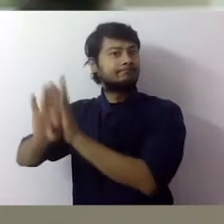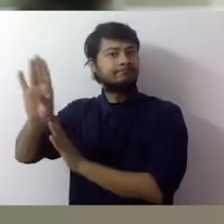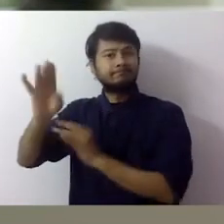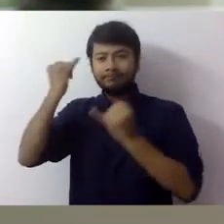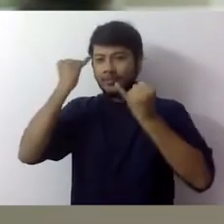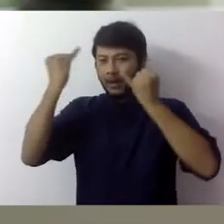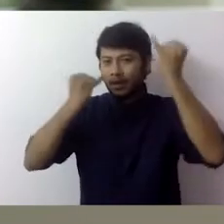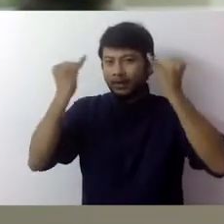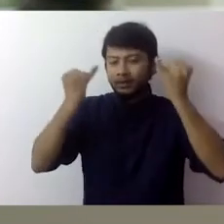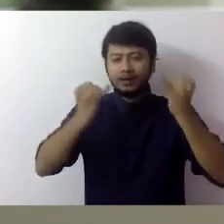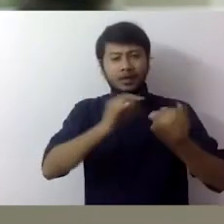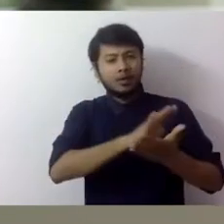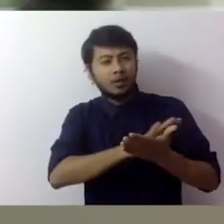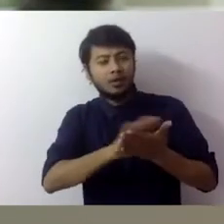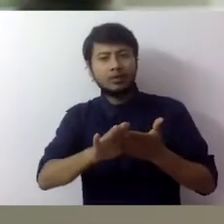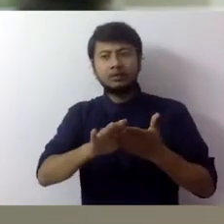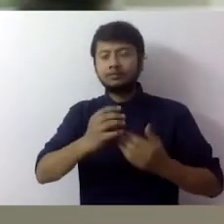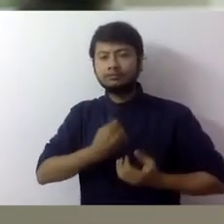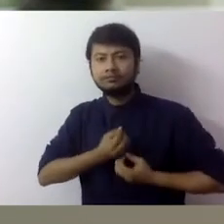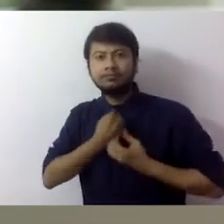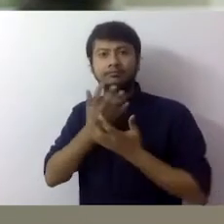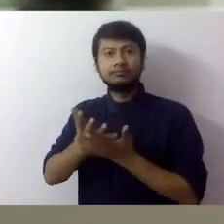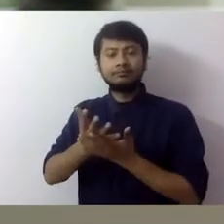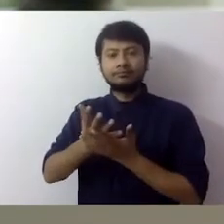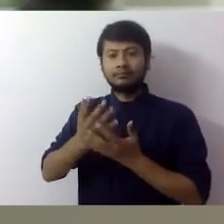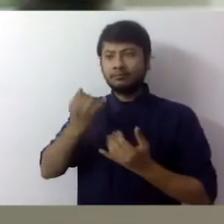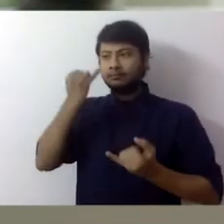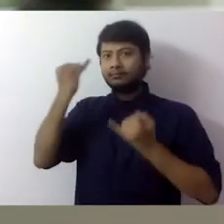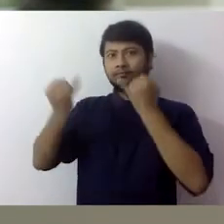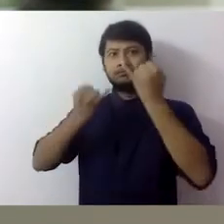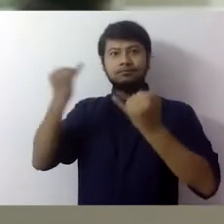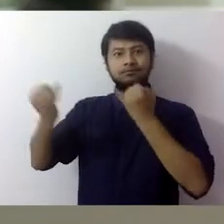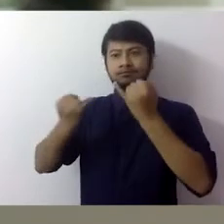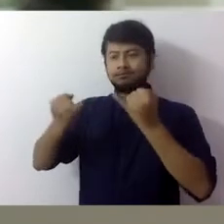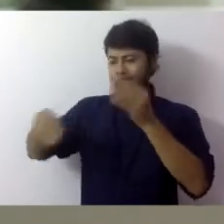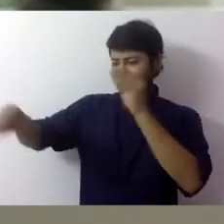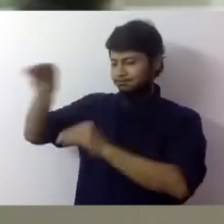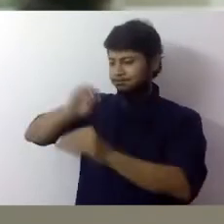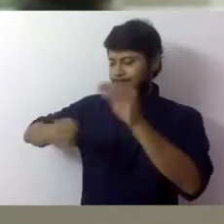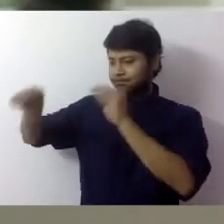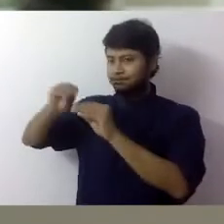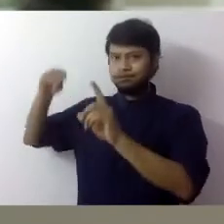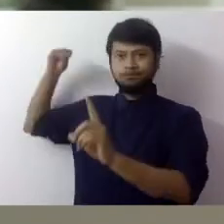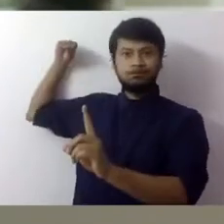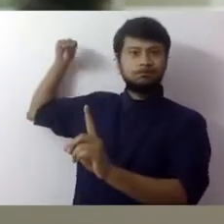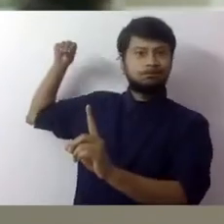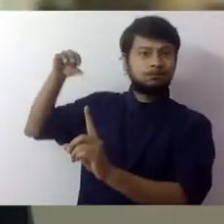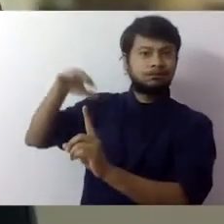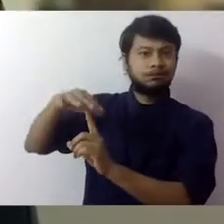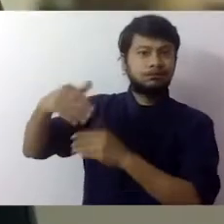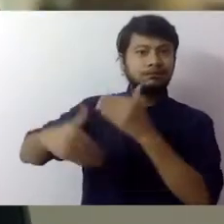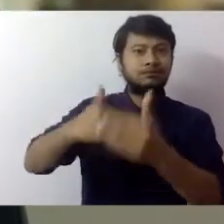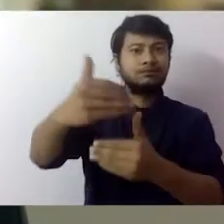ingenuity, integrity and invention come together to create definitive moments that leave their legacies on time.